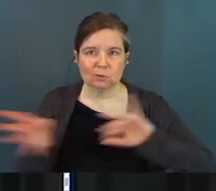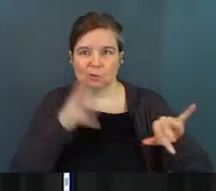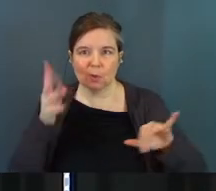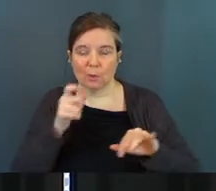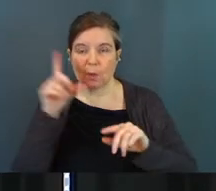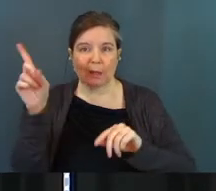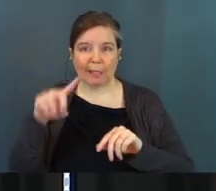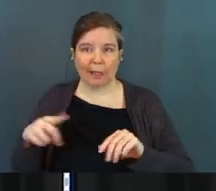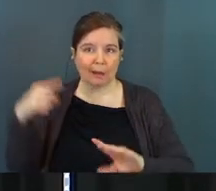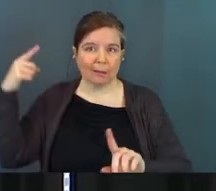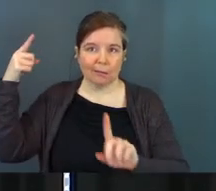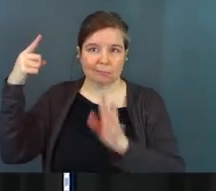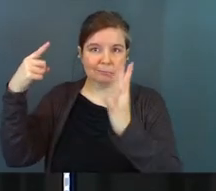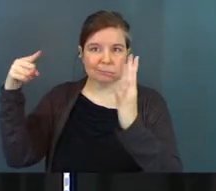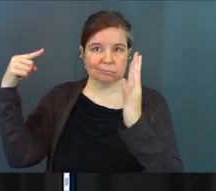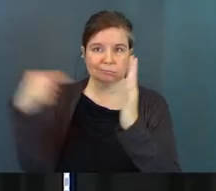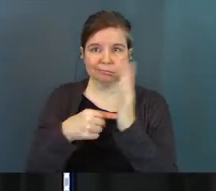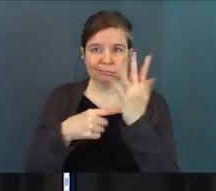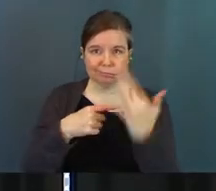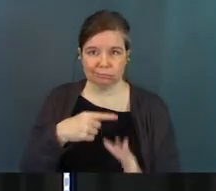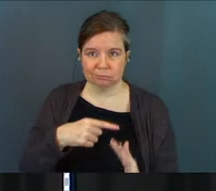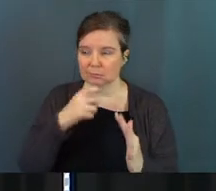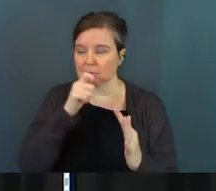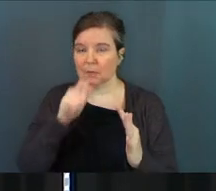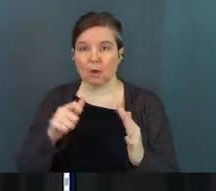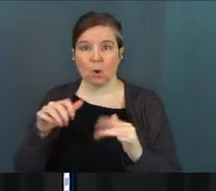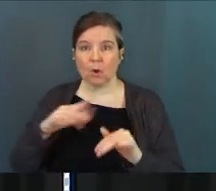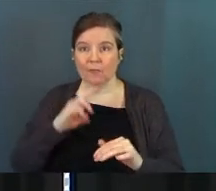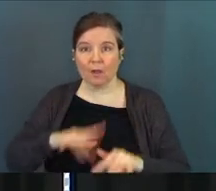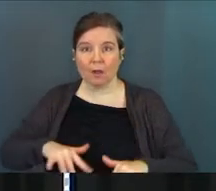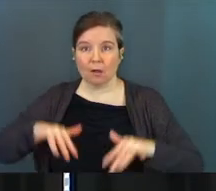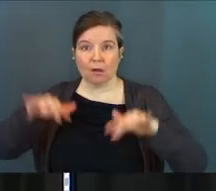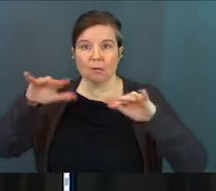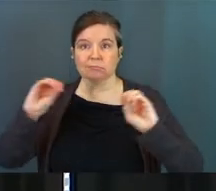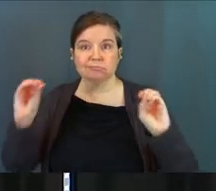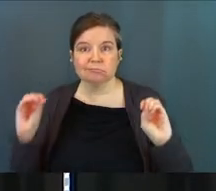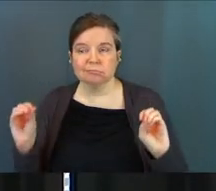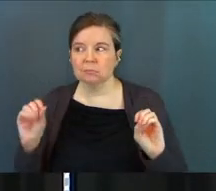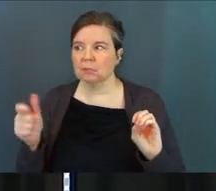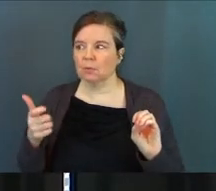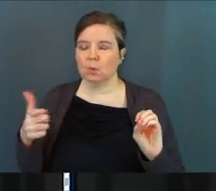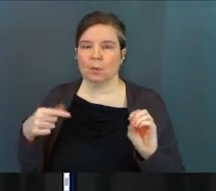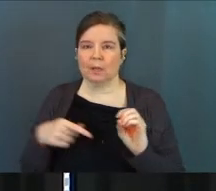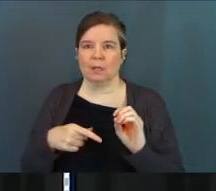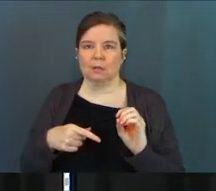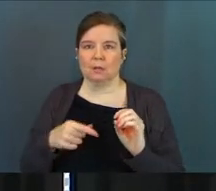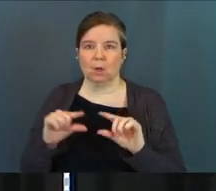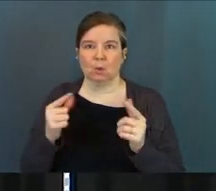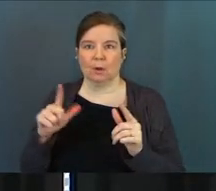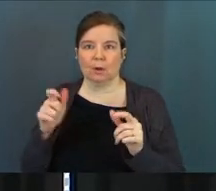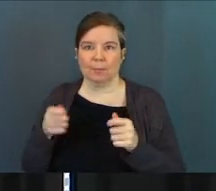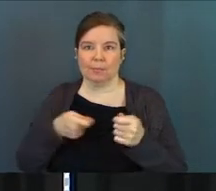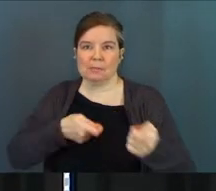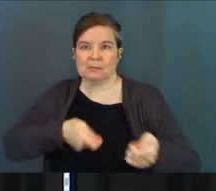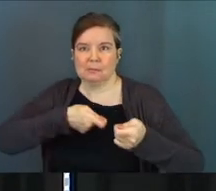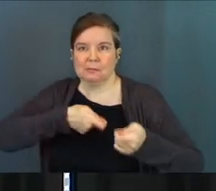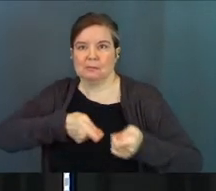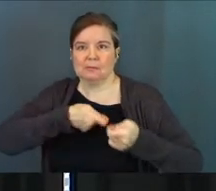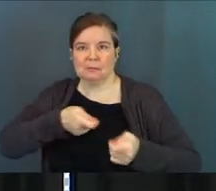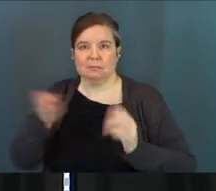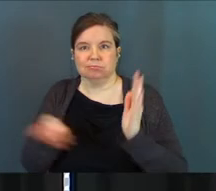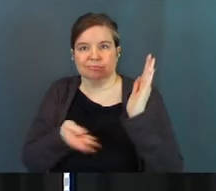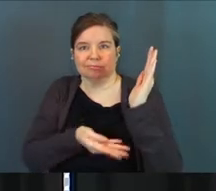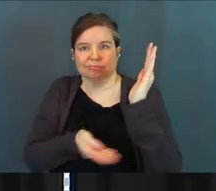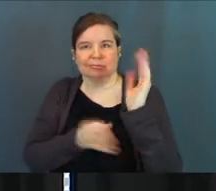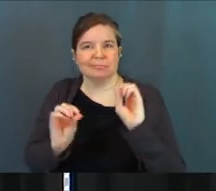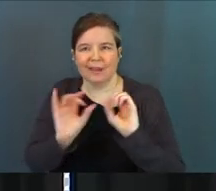right? It wasn't a lightning strike. There wasn't a flood that ran through the park and pushed this tree over. It wasn't like somebody went in there, like a group of 100 people and took some access to it,